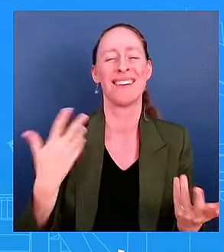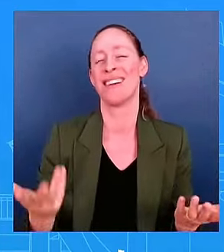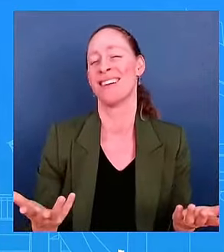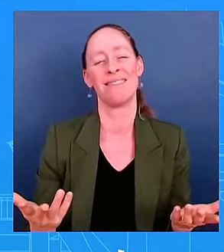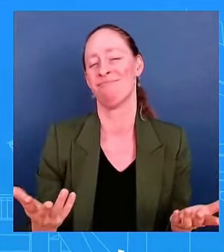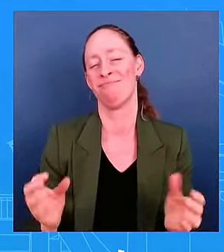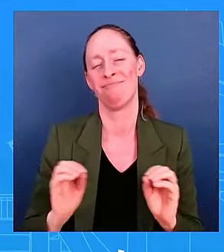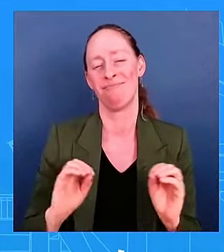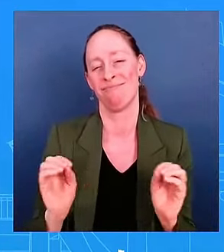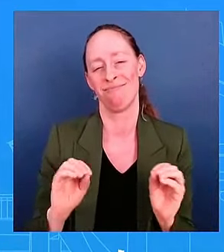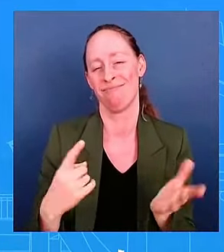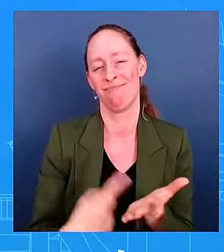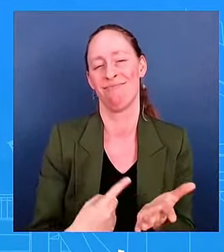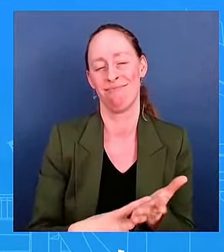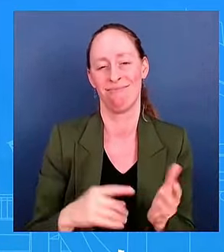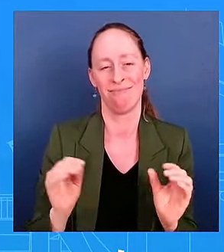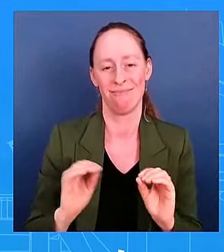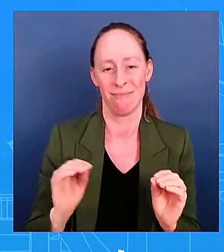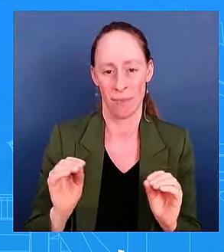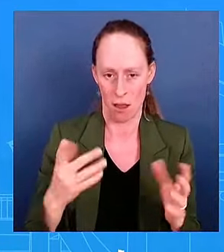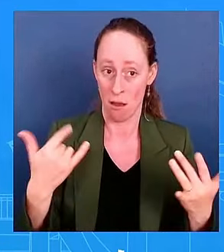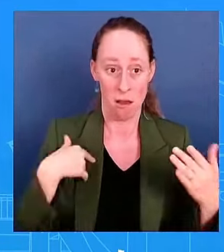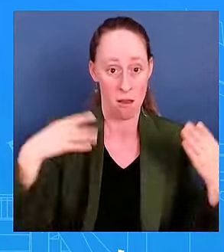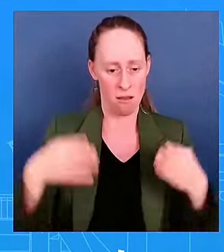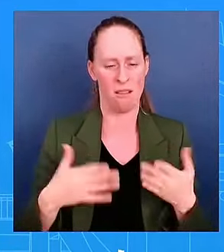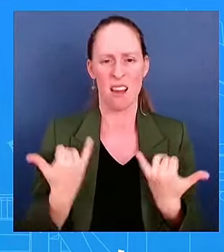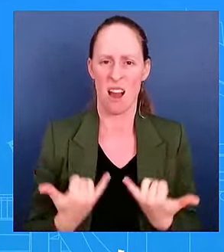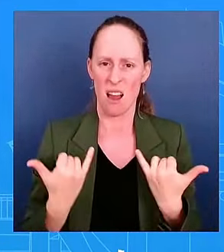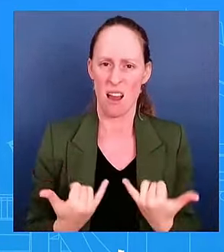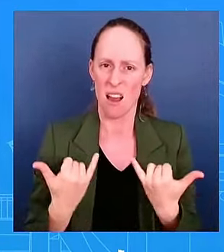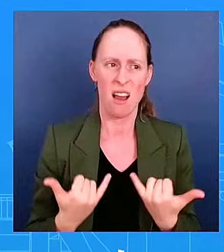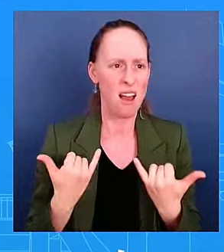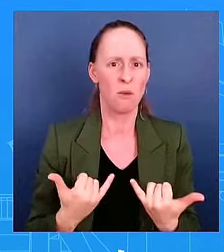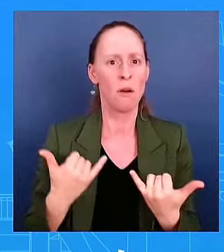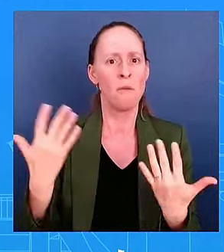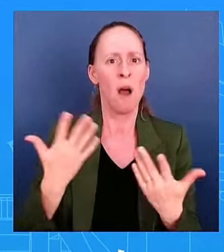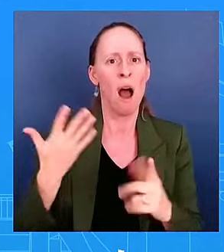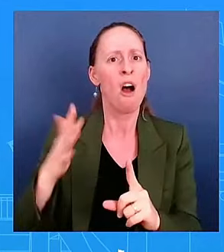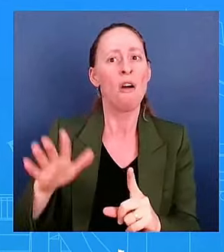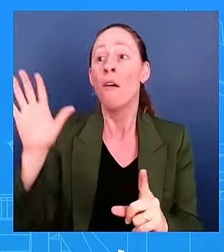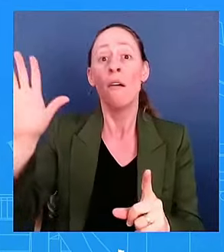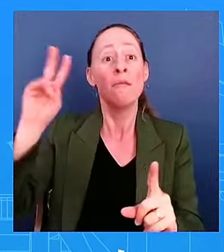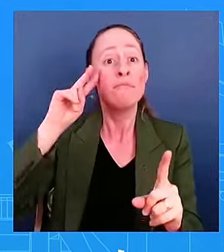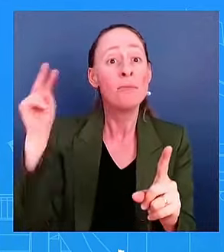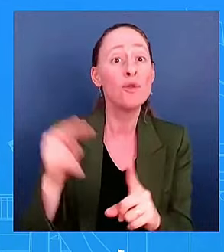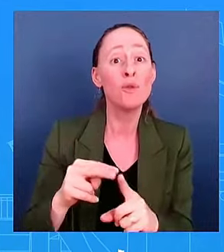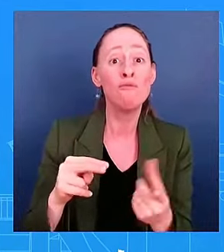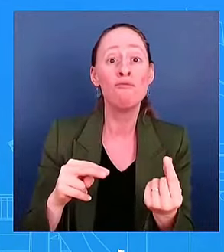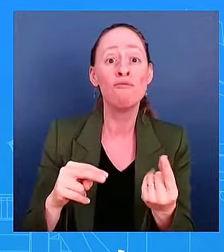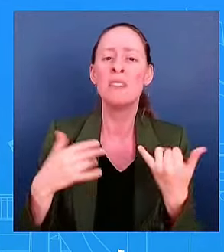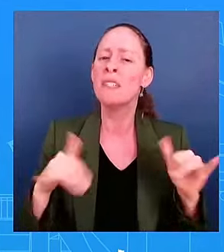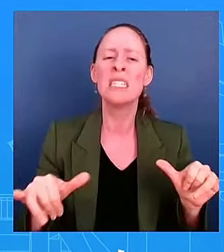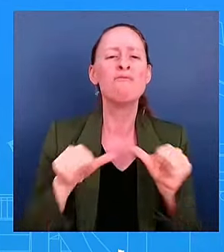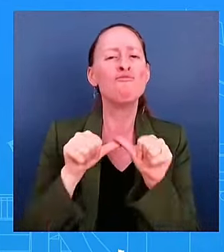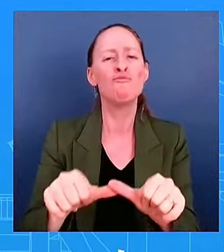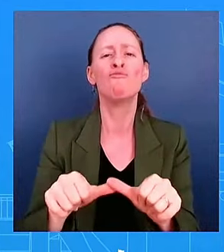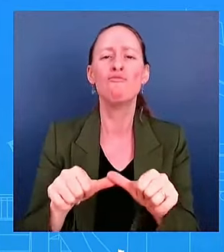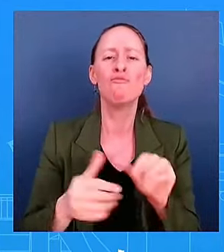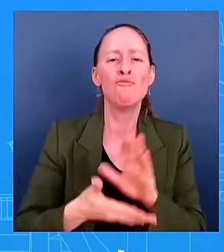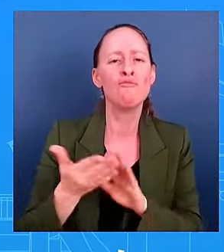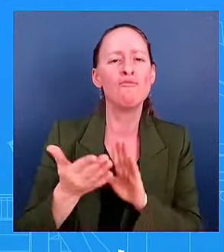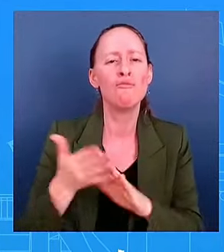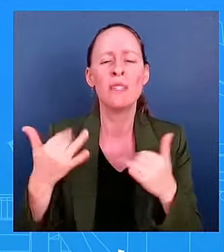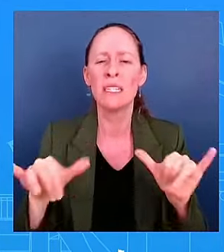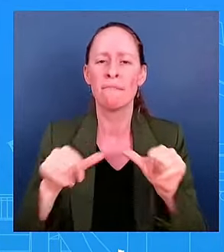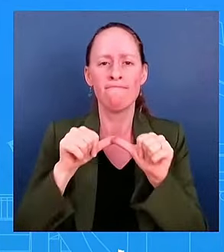and where the President is, he is continuing to fight for the American people, continue to build an